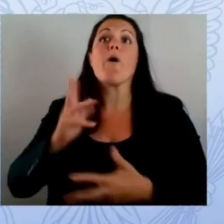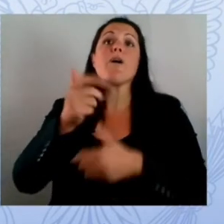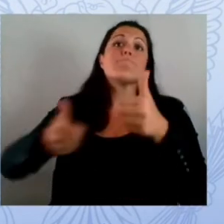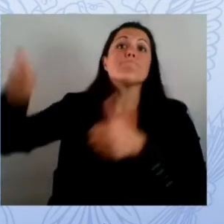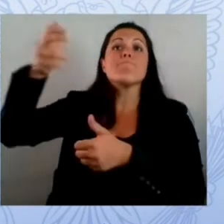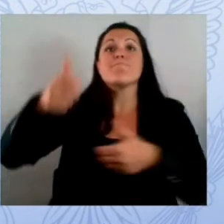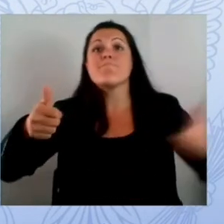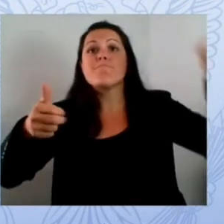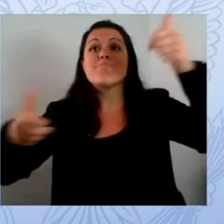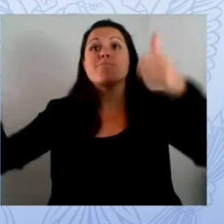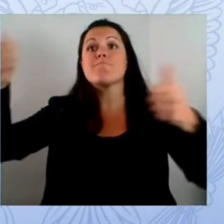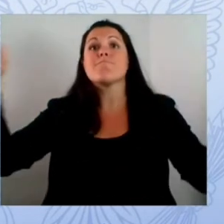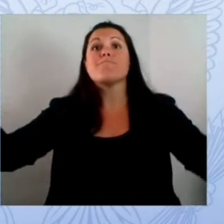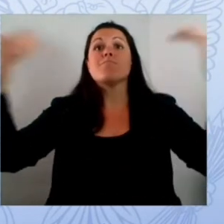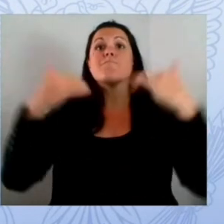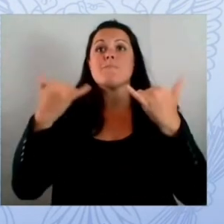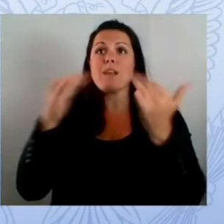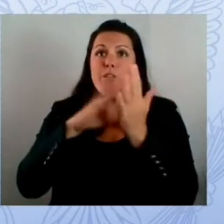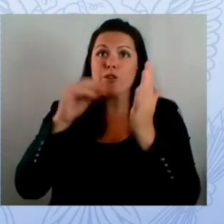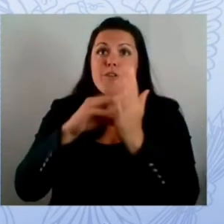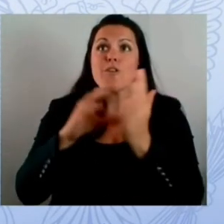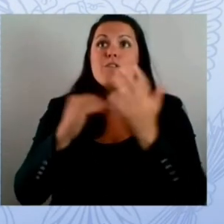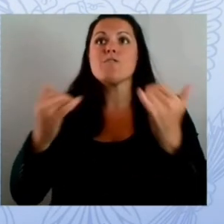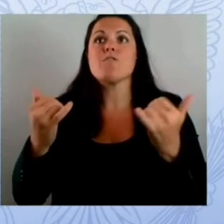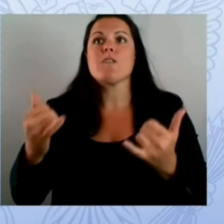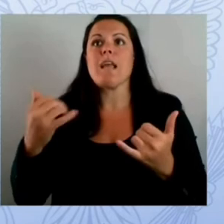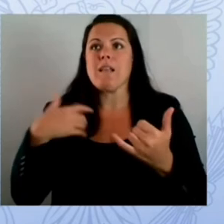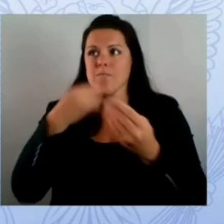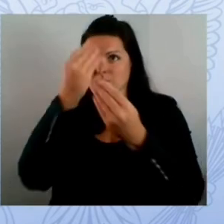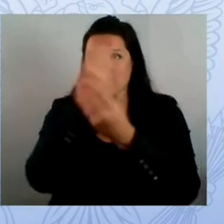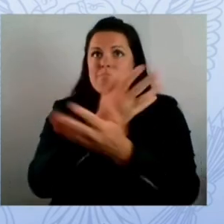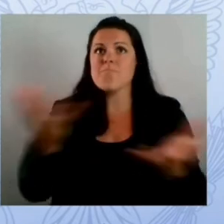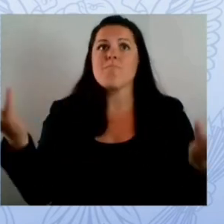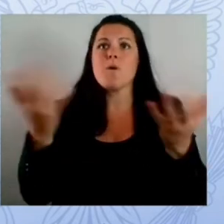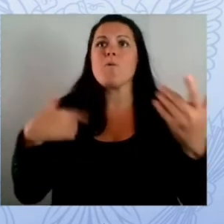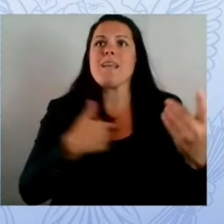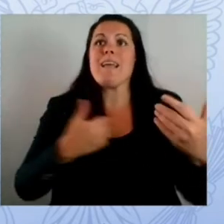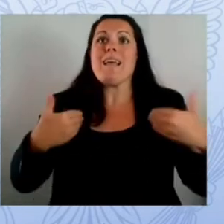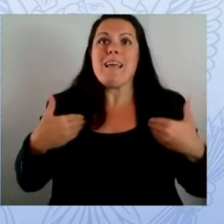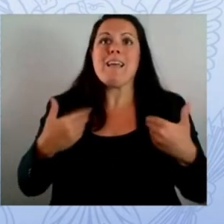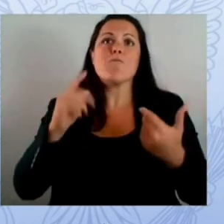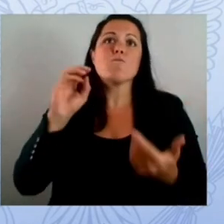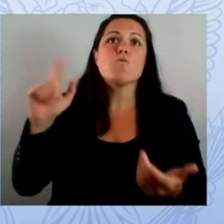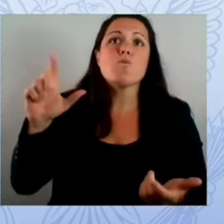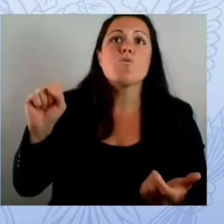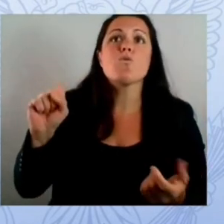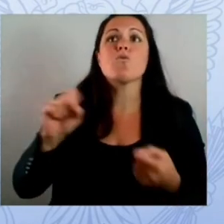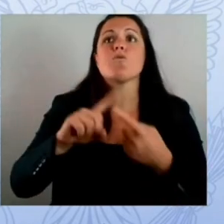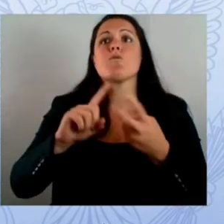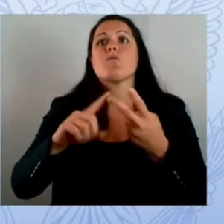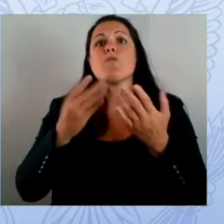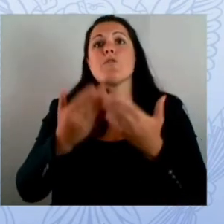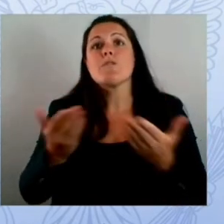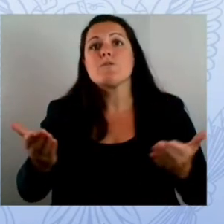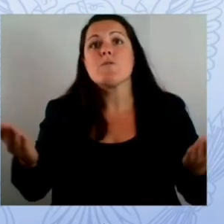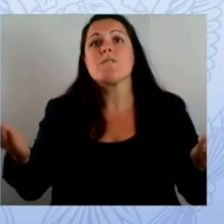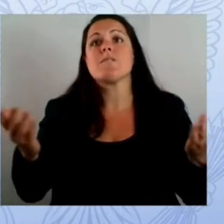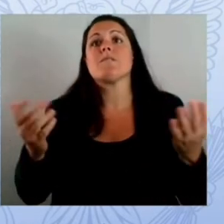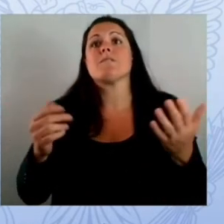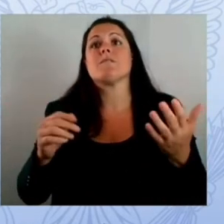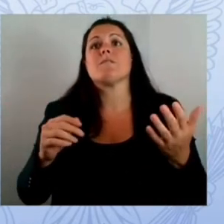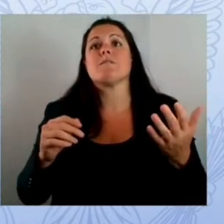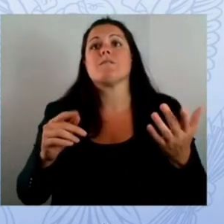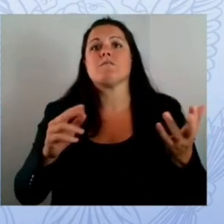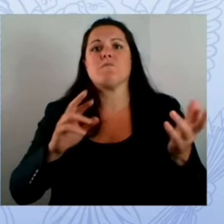so to be able to hear directly from harvard case study example is that what you called it like pitch perfect i think you called some of the responses we saw in la and